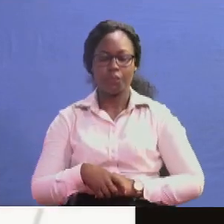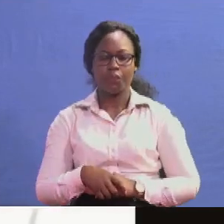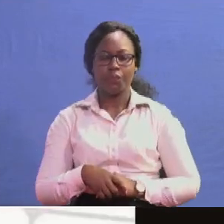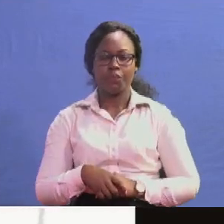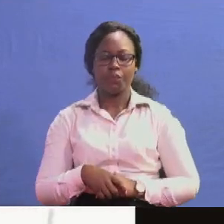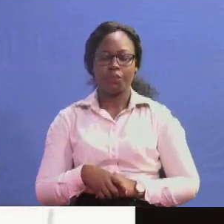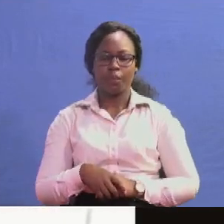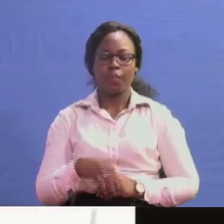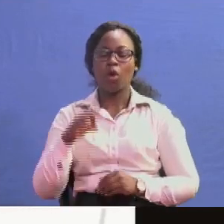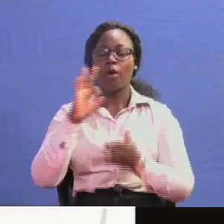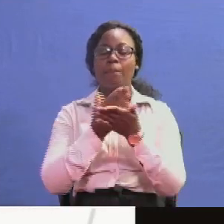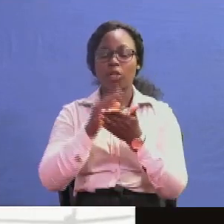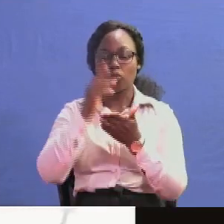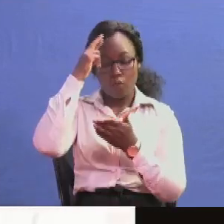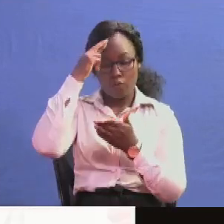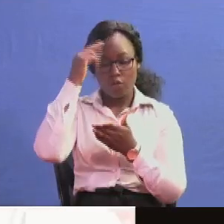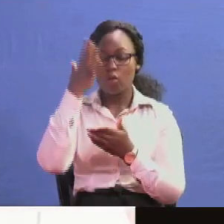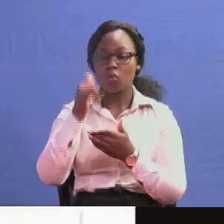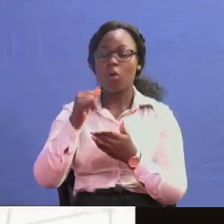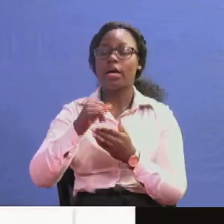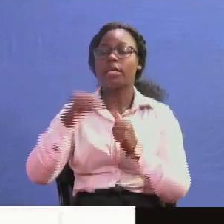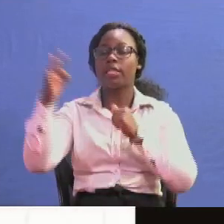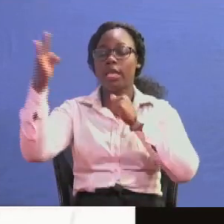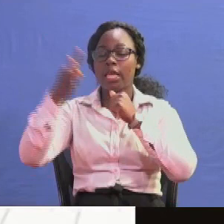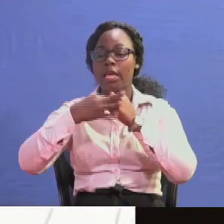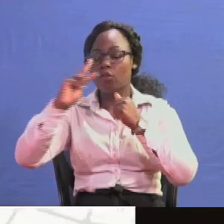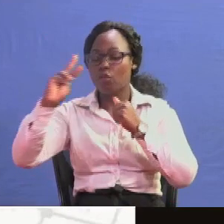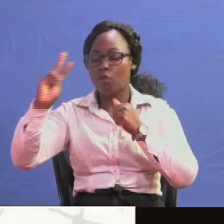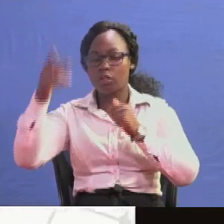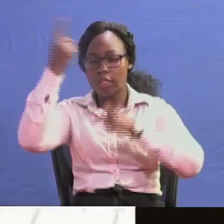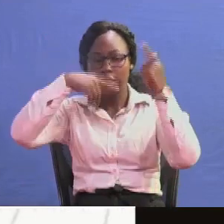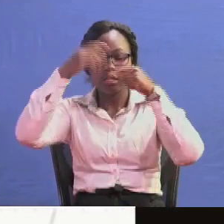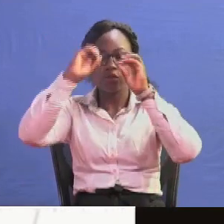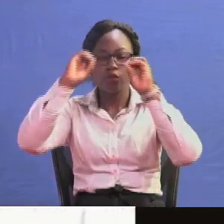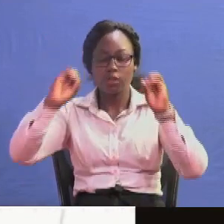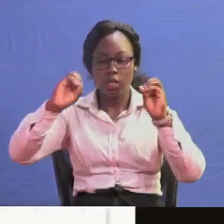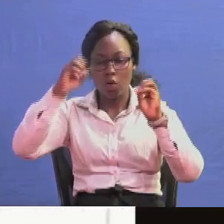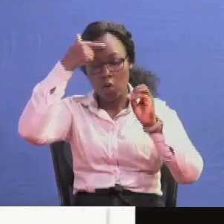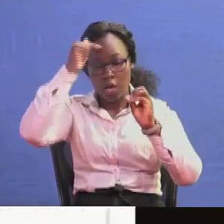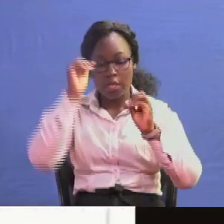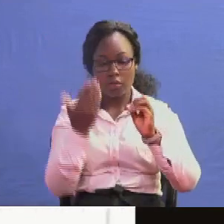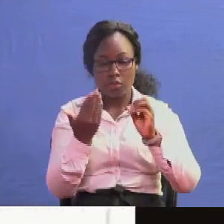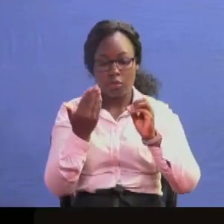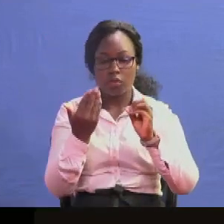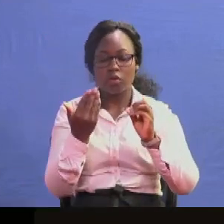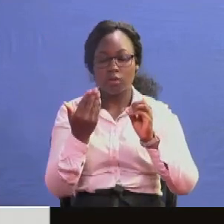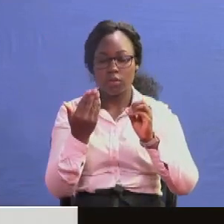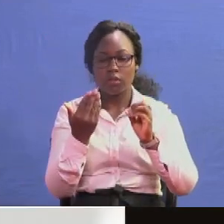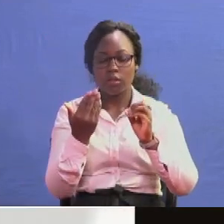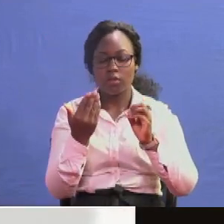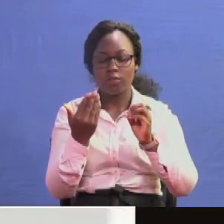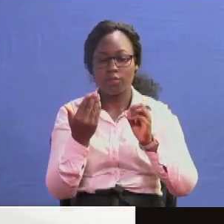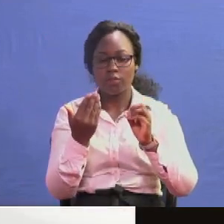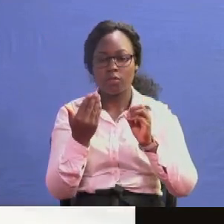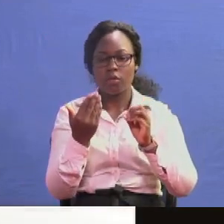part of the reasons why 844 was not very successful it was because it was book oriented it